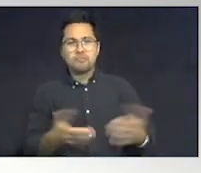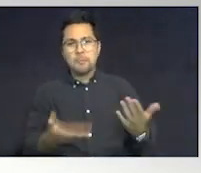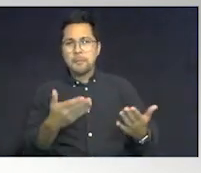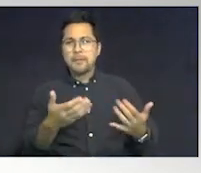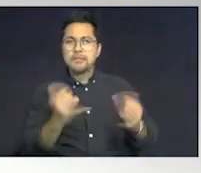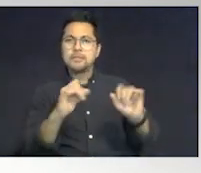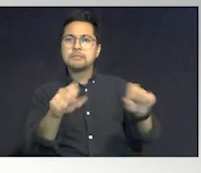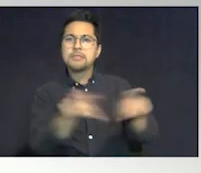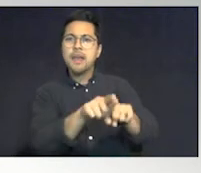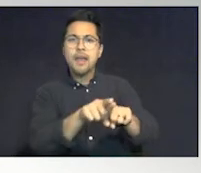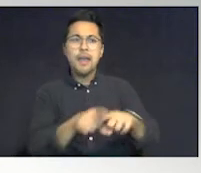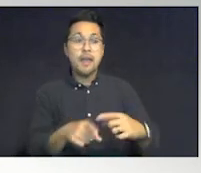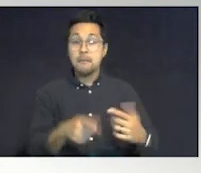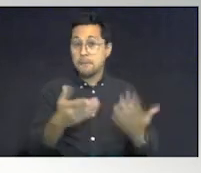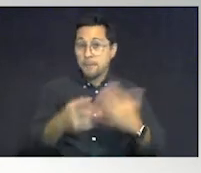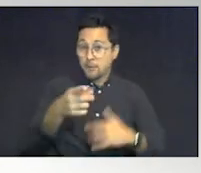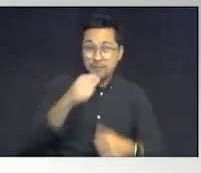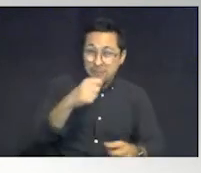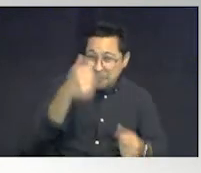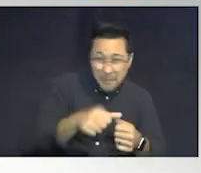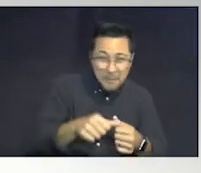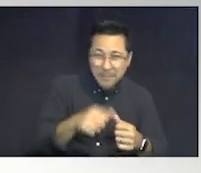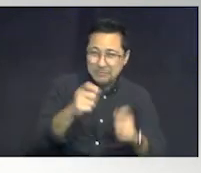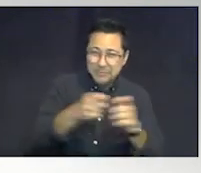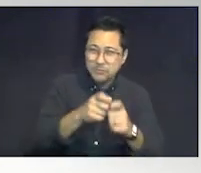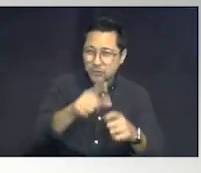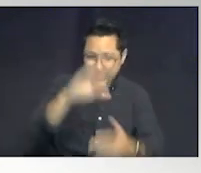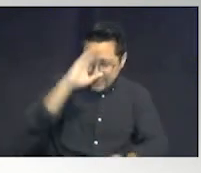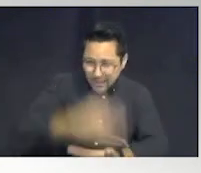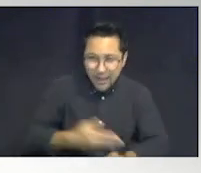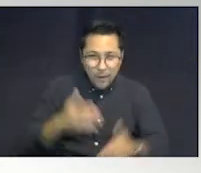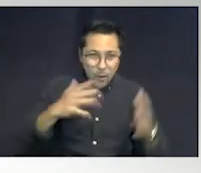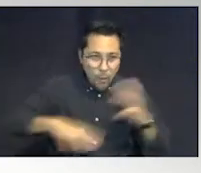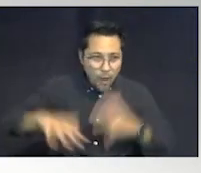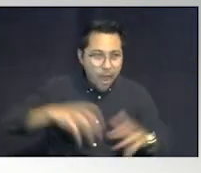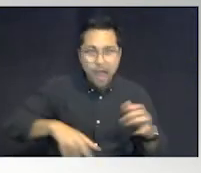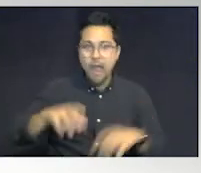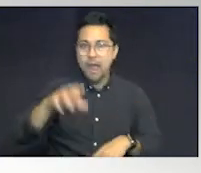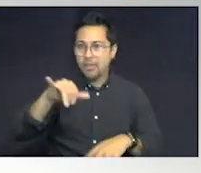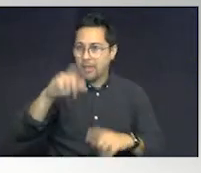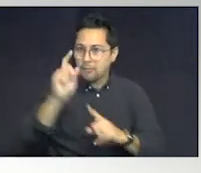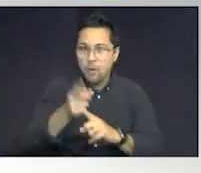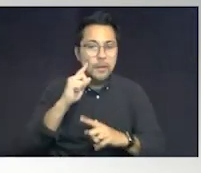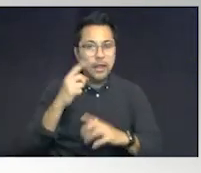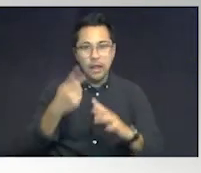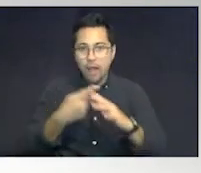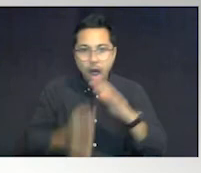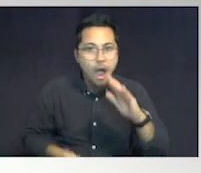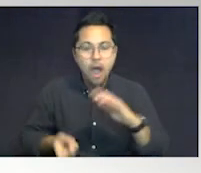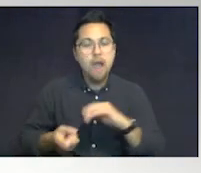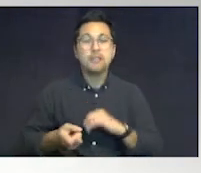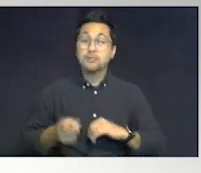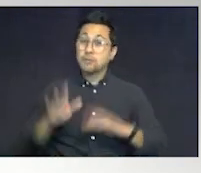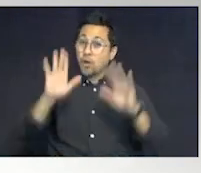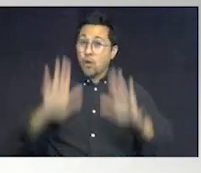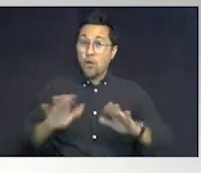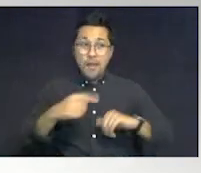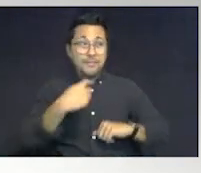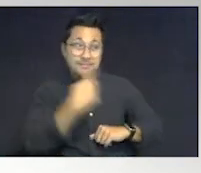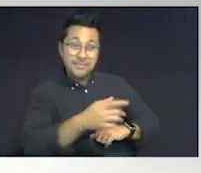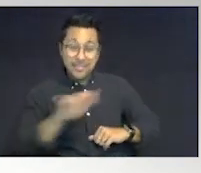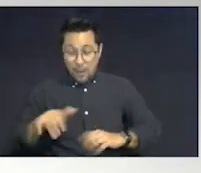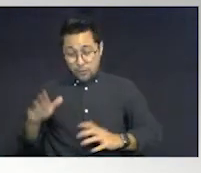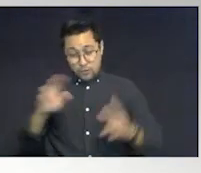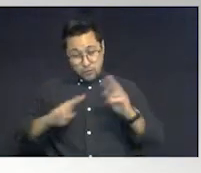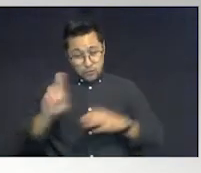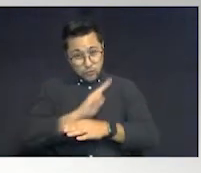the same. You may not remember exactly what your son is wearing in the time he's missing. So it'd be great for us to just sell the office, hey, this is what